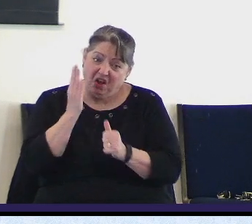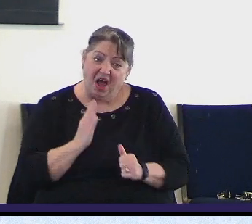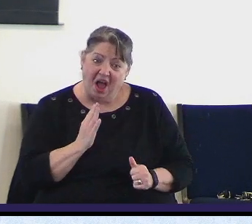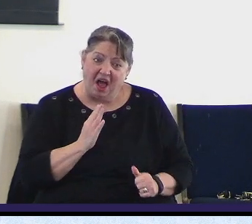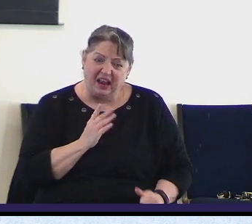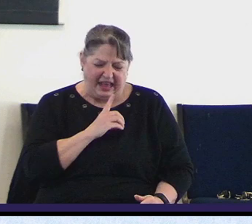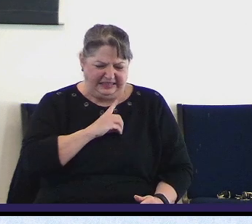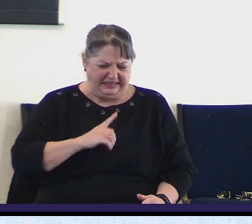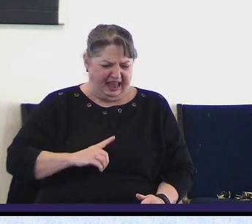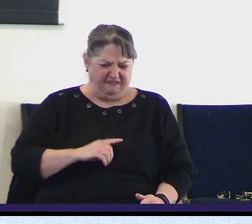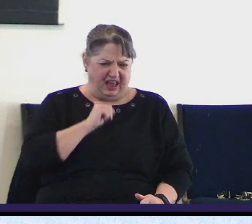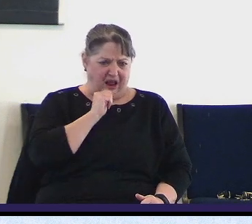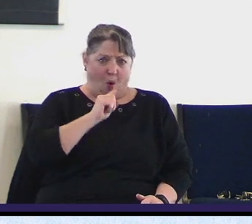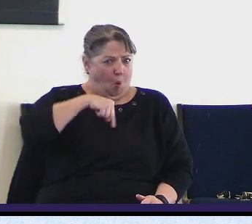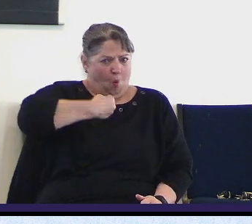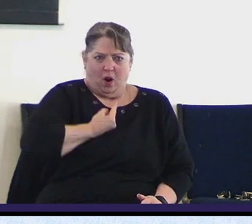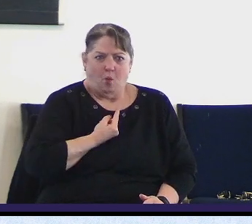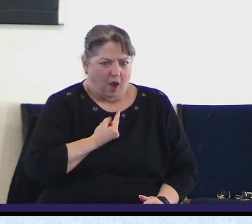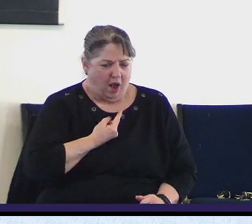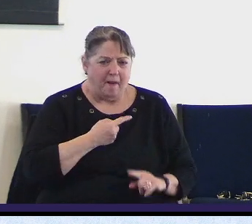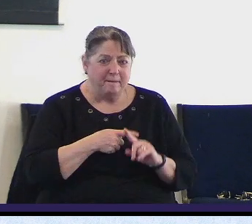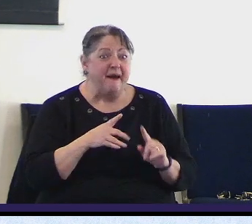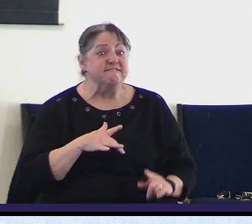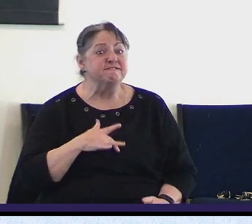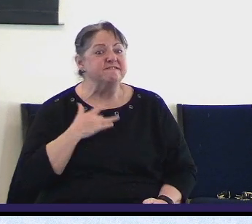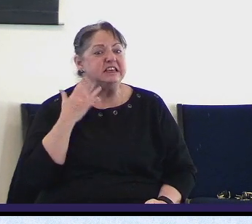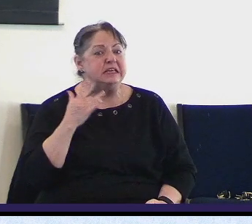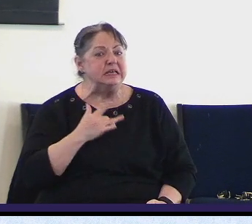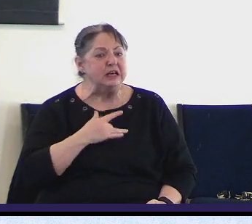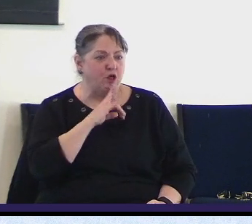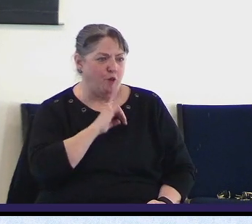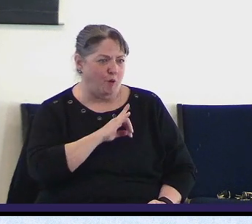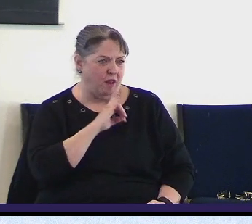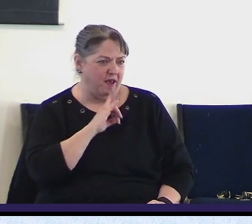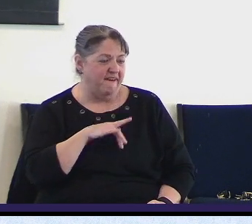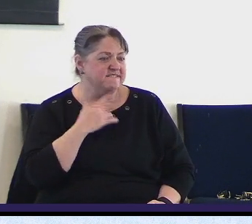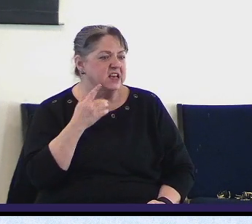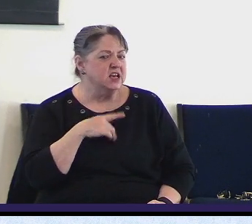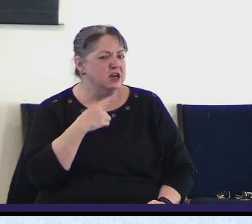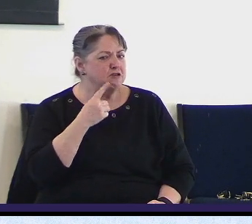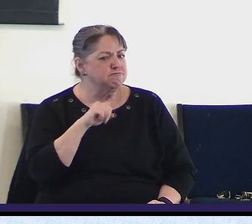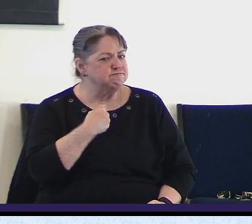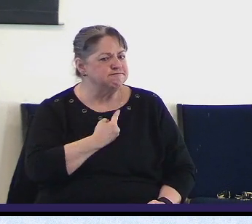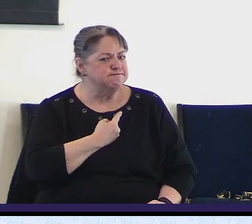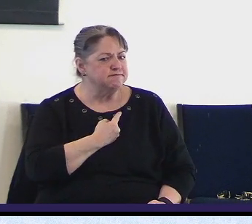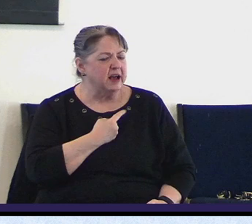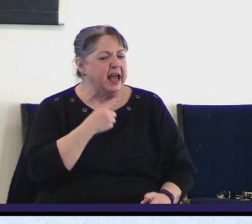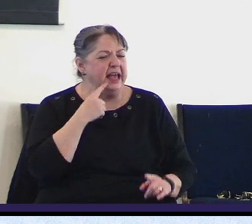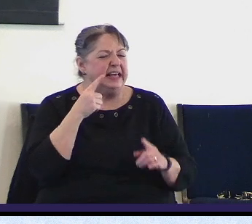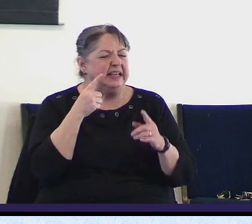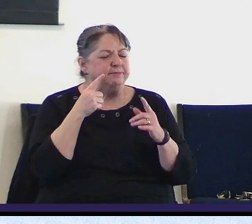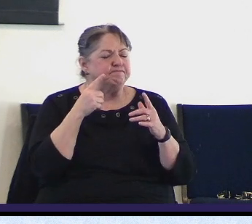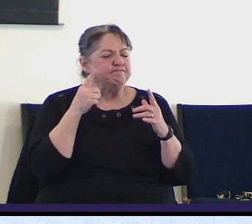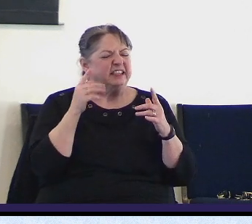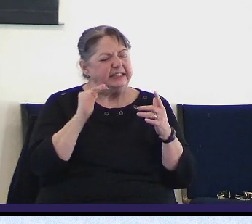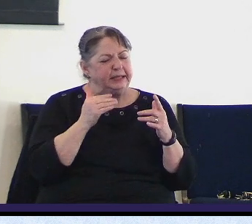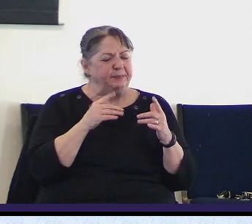David, you know, David is exaggerating a bit here. He's using hyperbole. He's speaking,